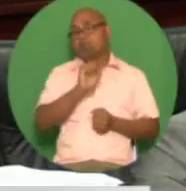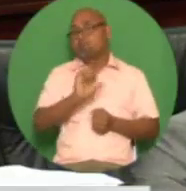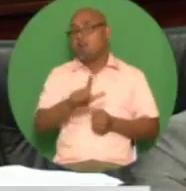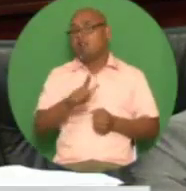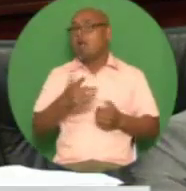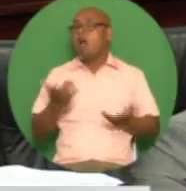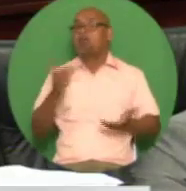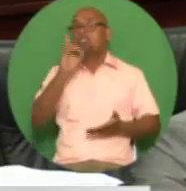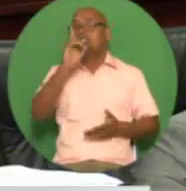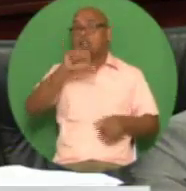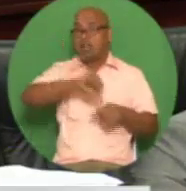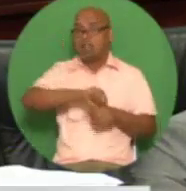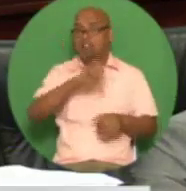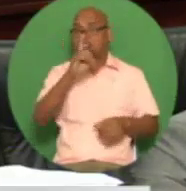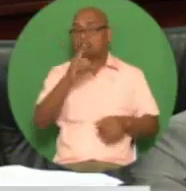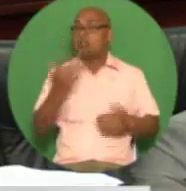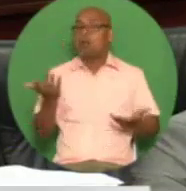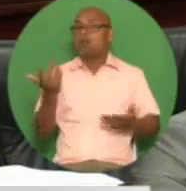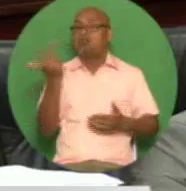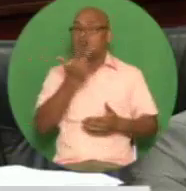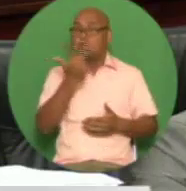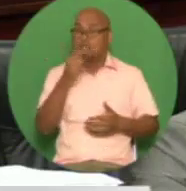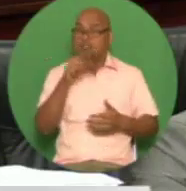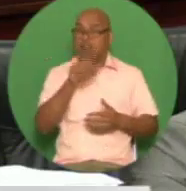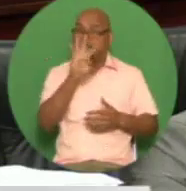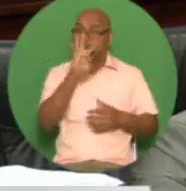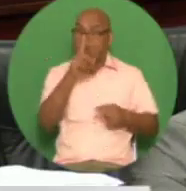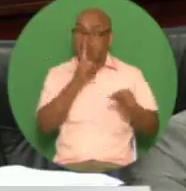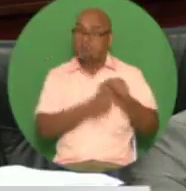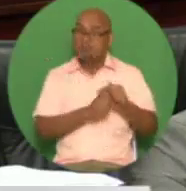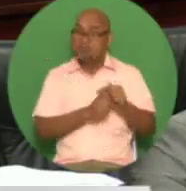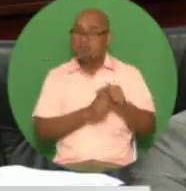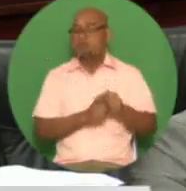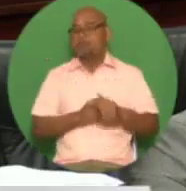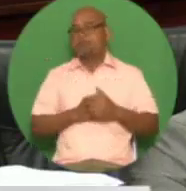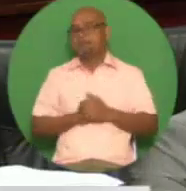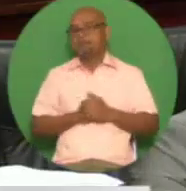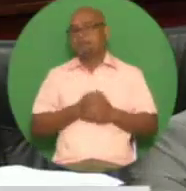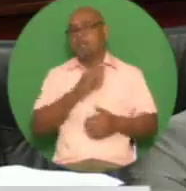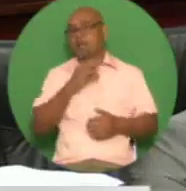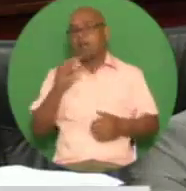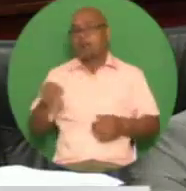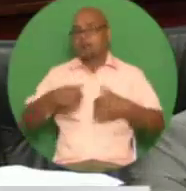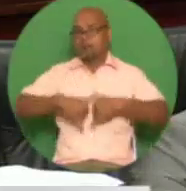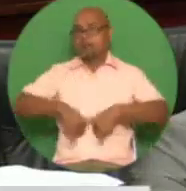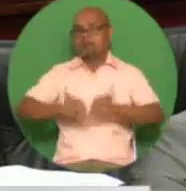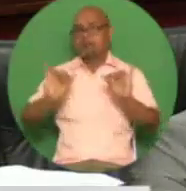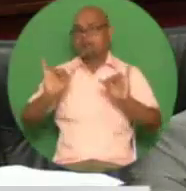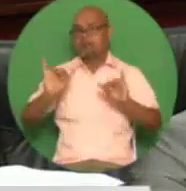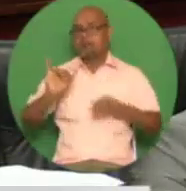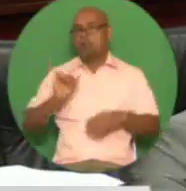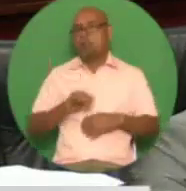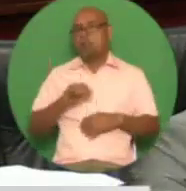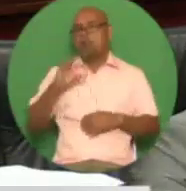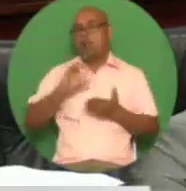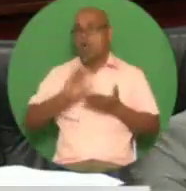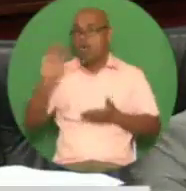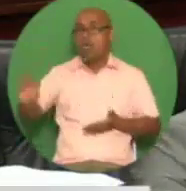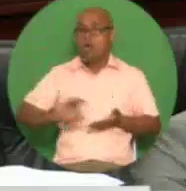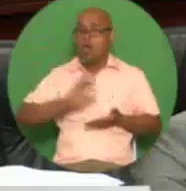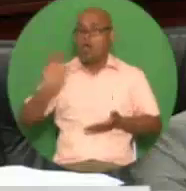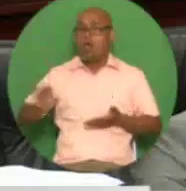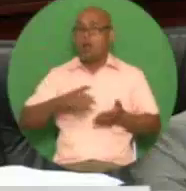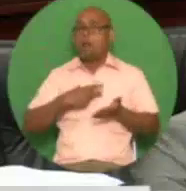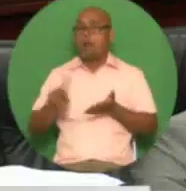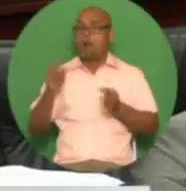three dollars and forty one cents per liter and to subsidize super gasoline by fifty cents per liter